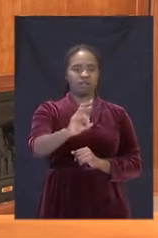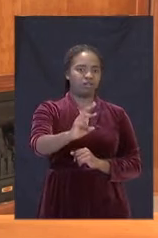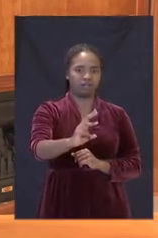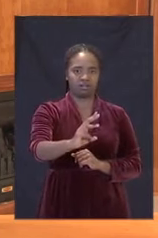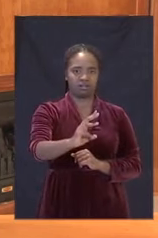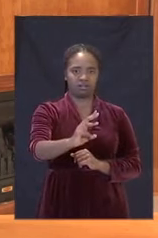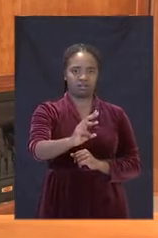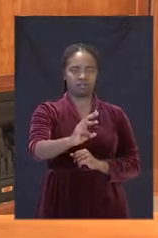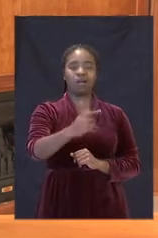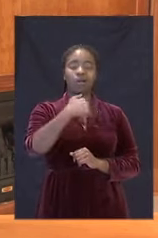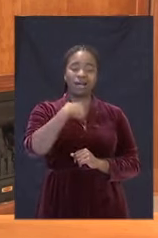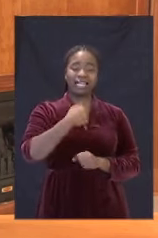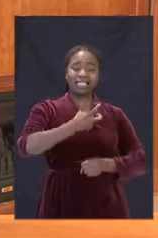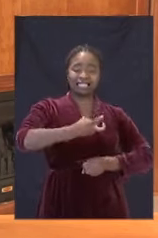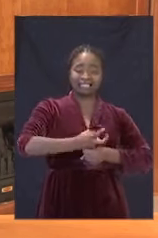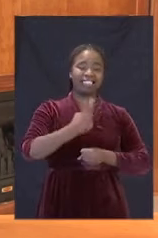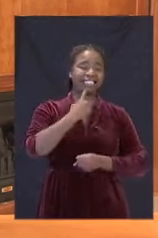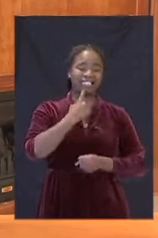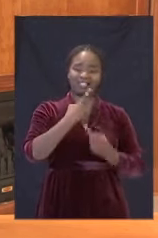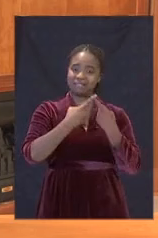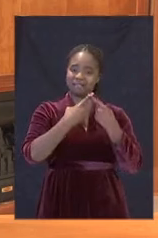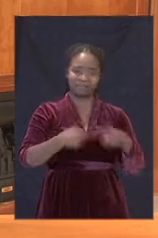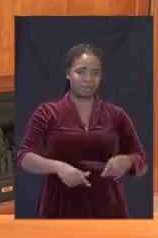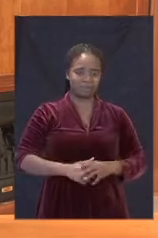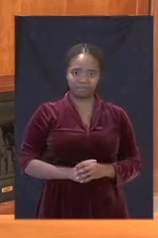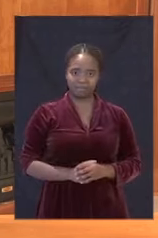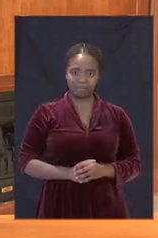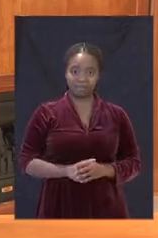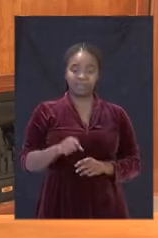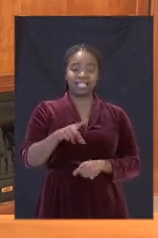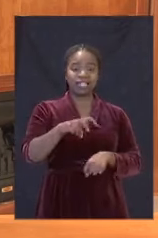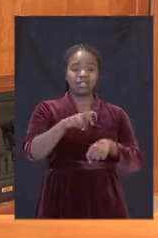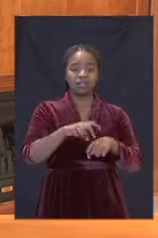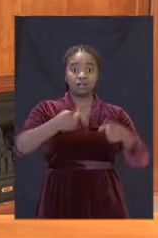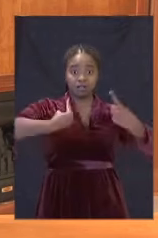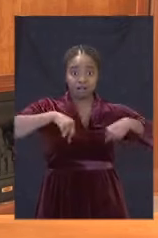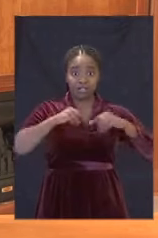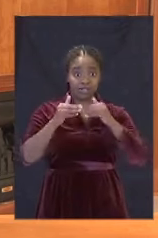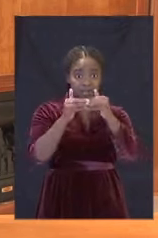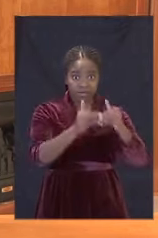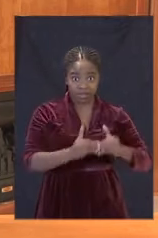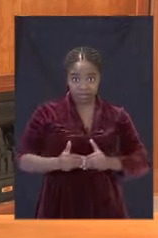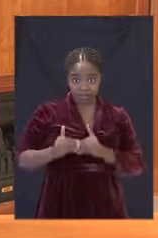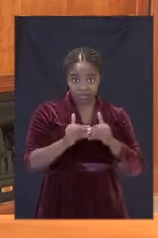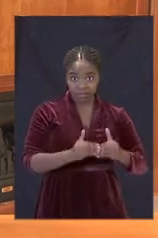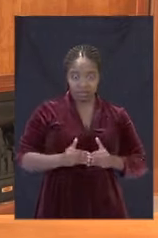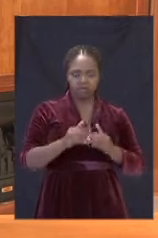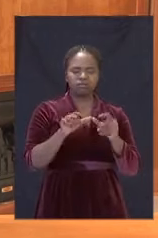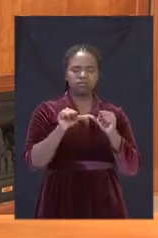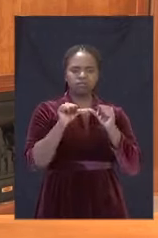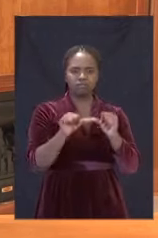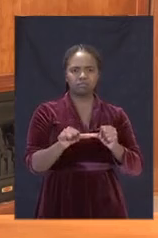respects, more difficult. It demands vigilance, and it will continue to